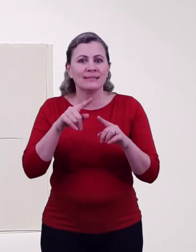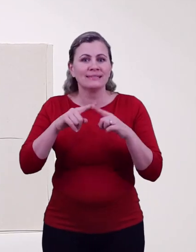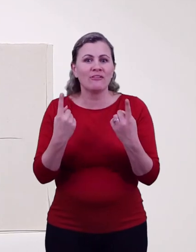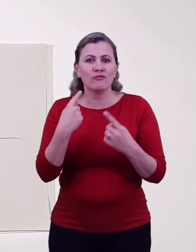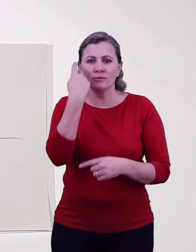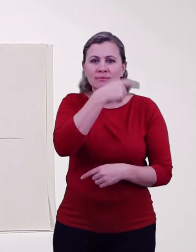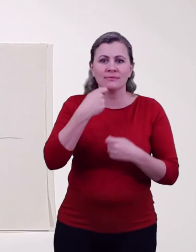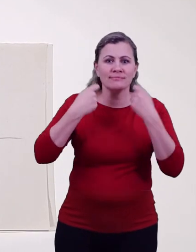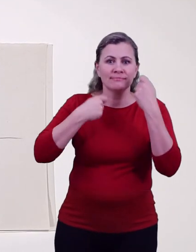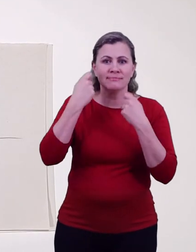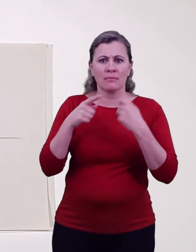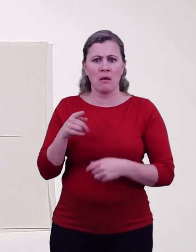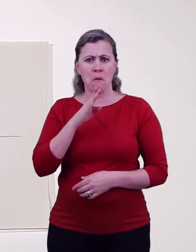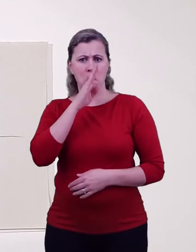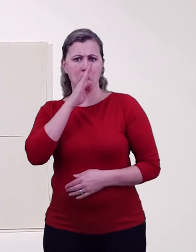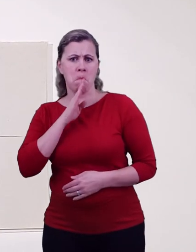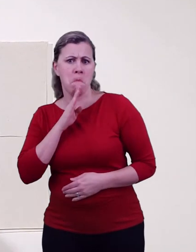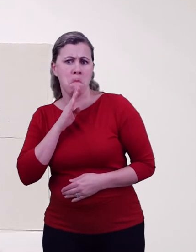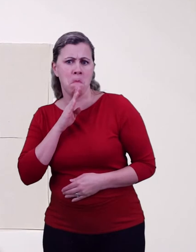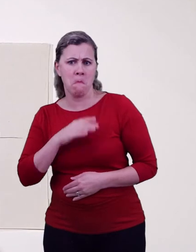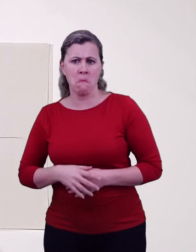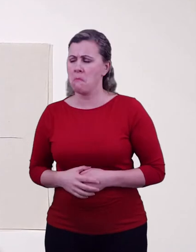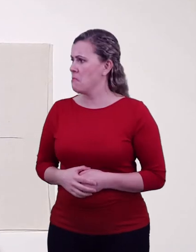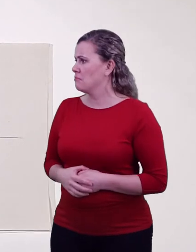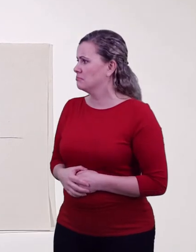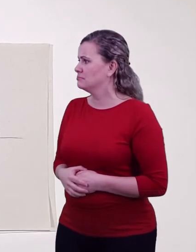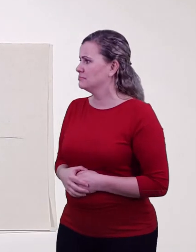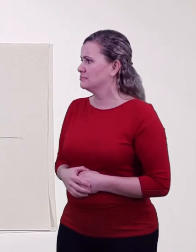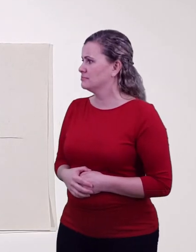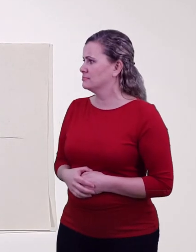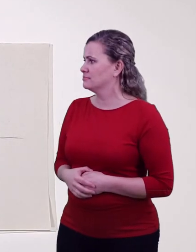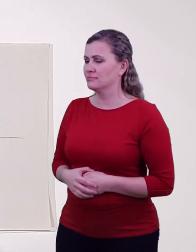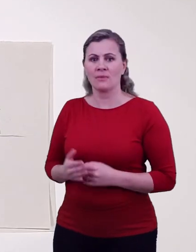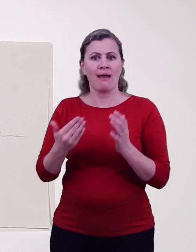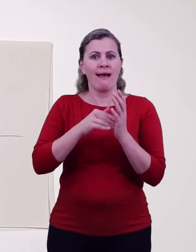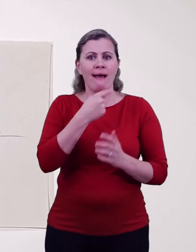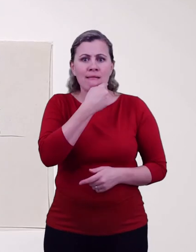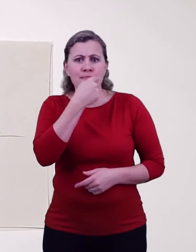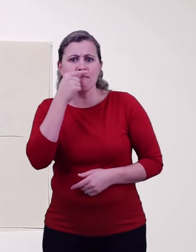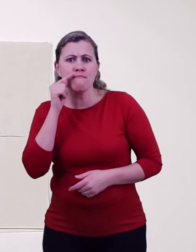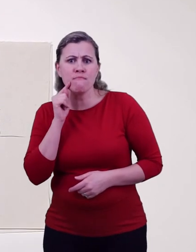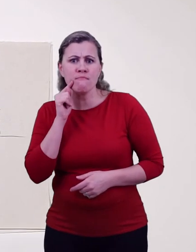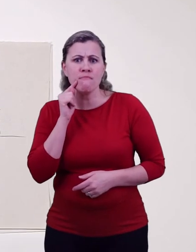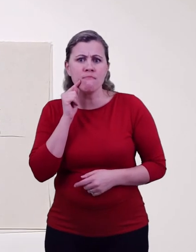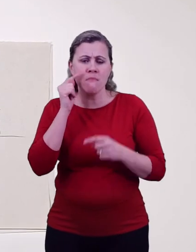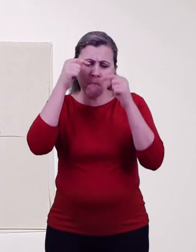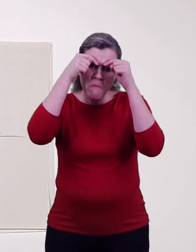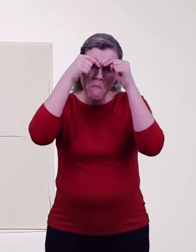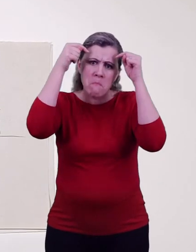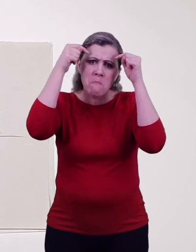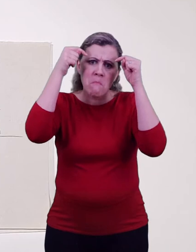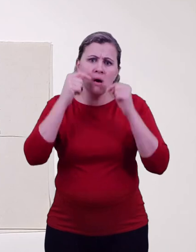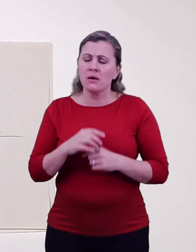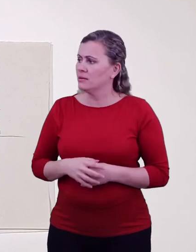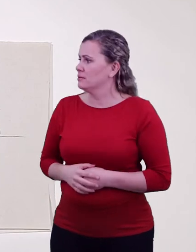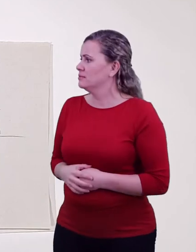Here I've drawn her cross. I've made her mouth downturned and her eyebrows are short and sharp too. I've even